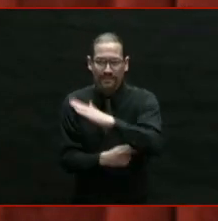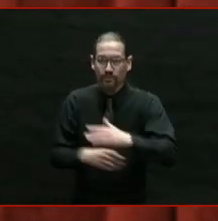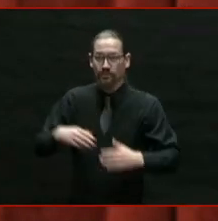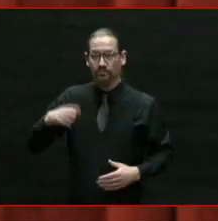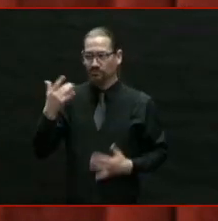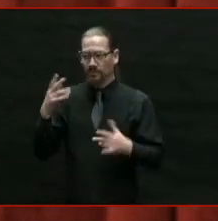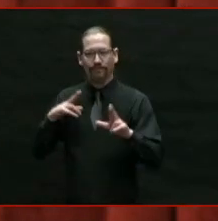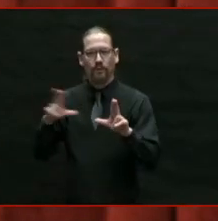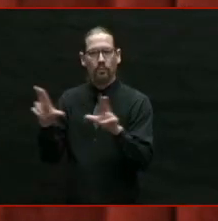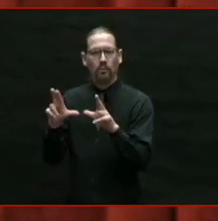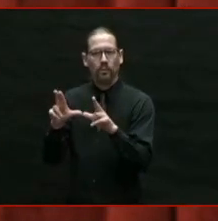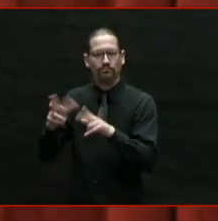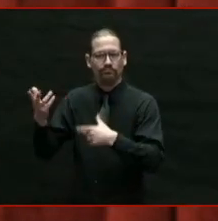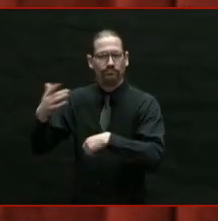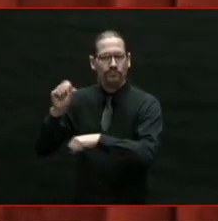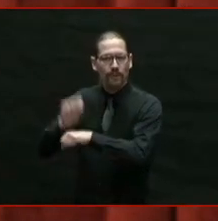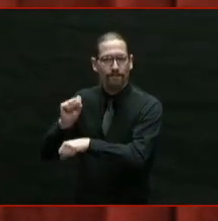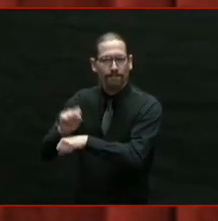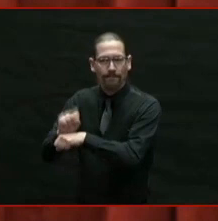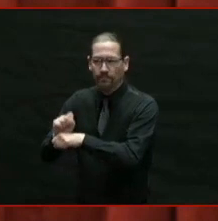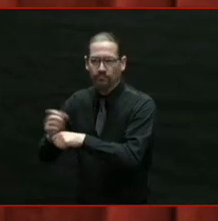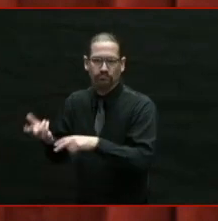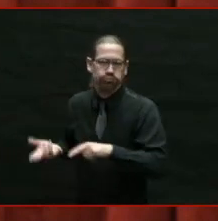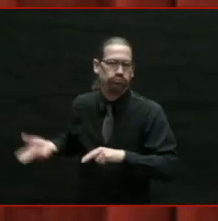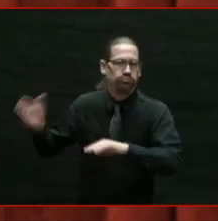We've grown our green economy,